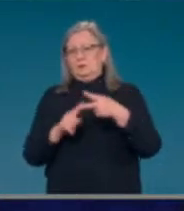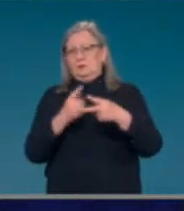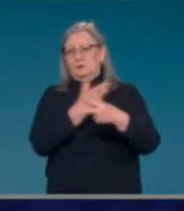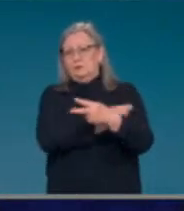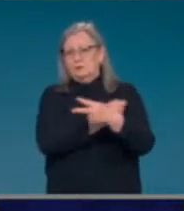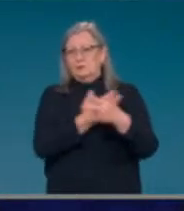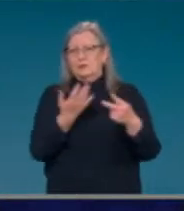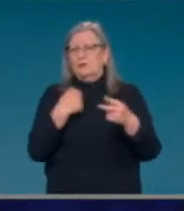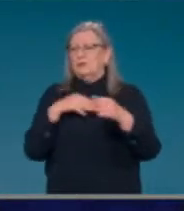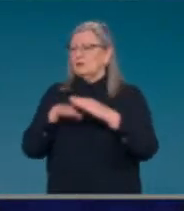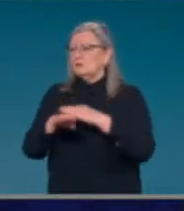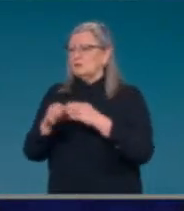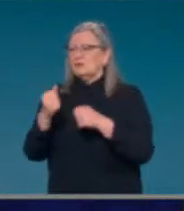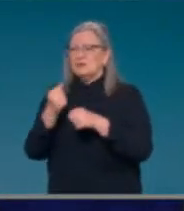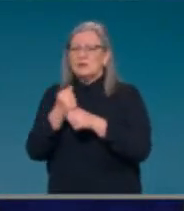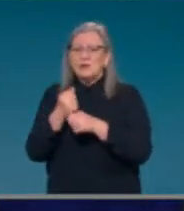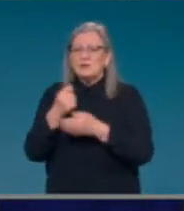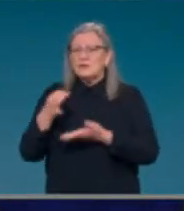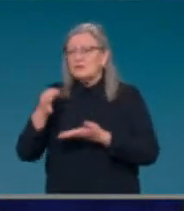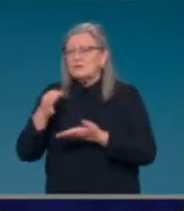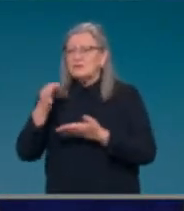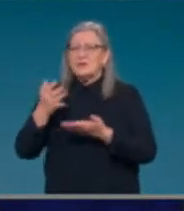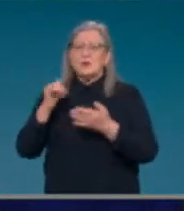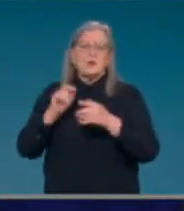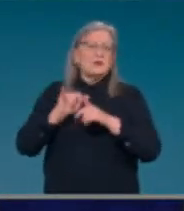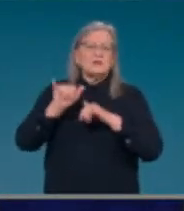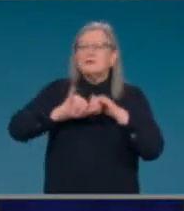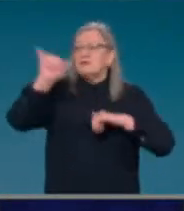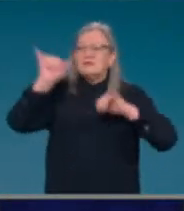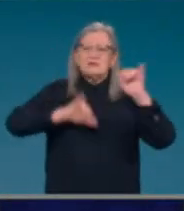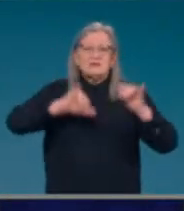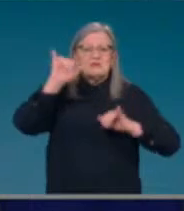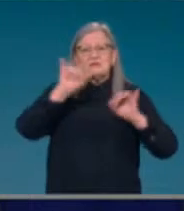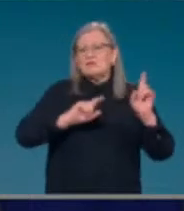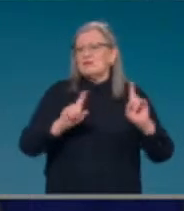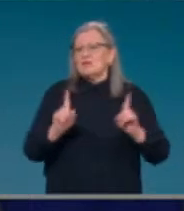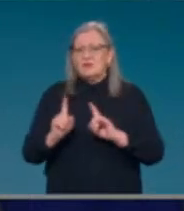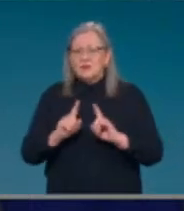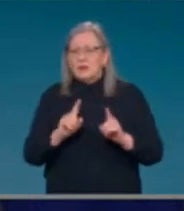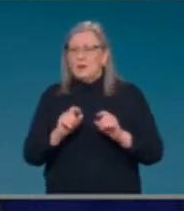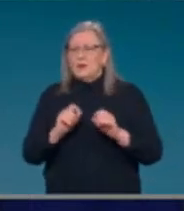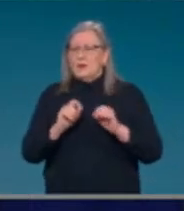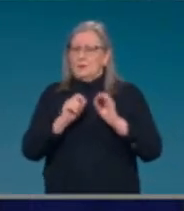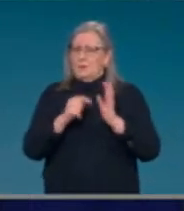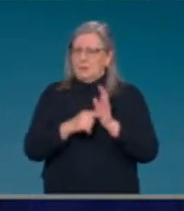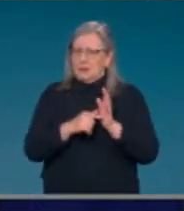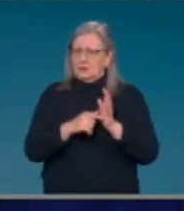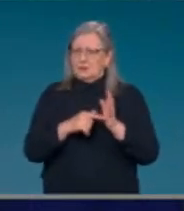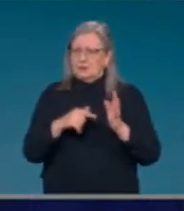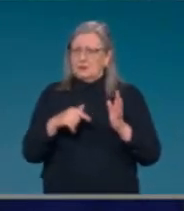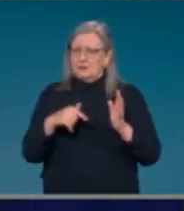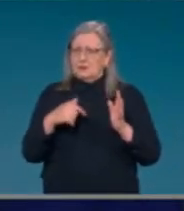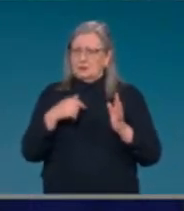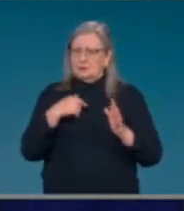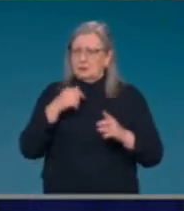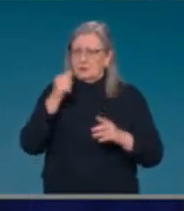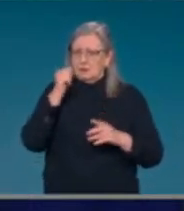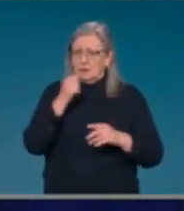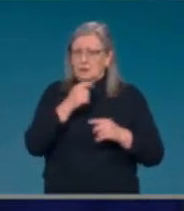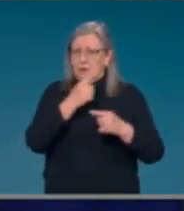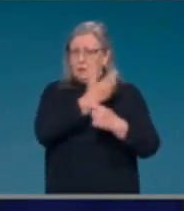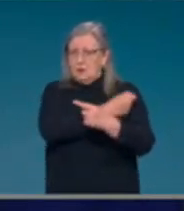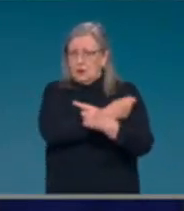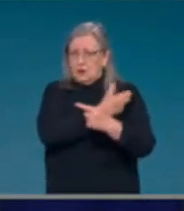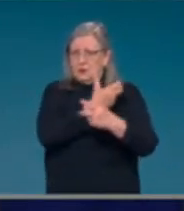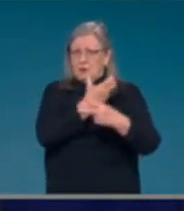there's no doubt that, uh, there is some waning, albeit slower than perhaps some of the pundits have called